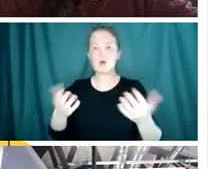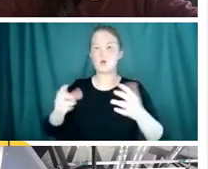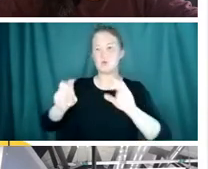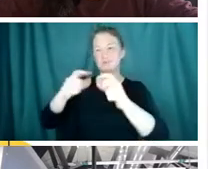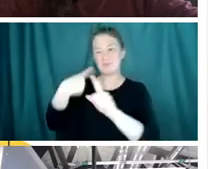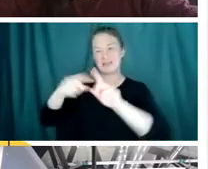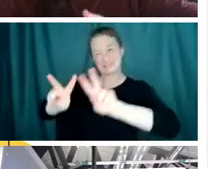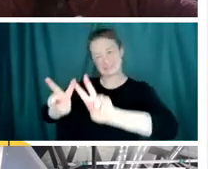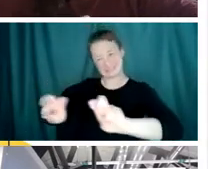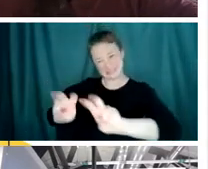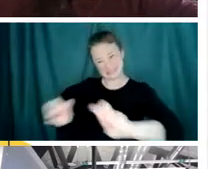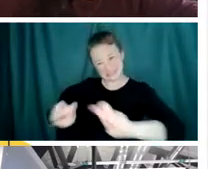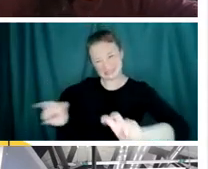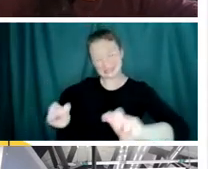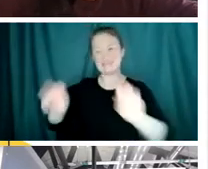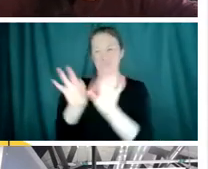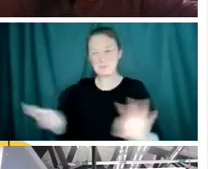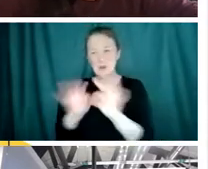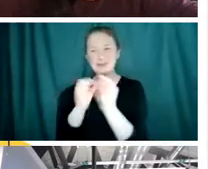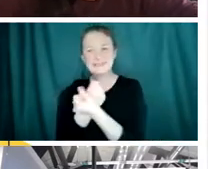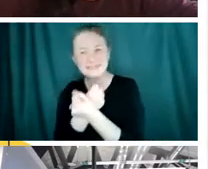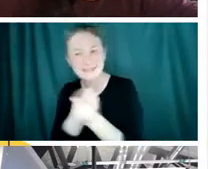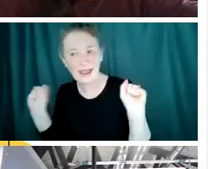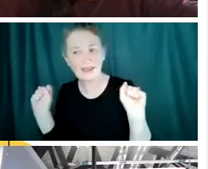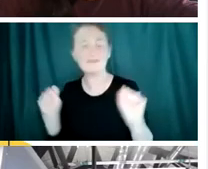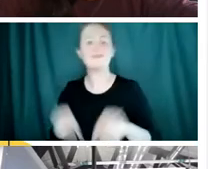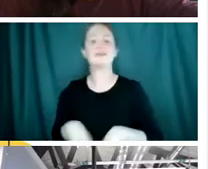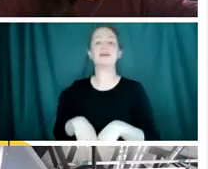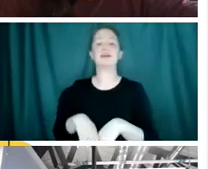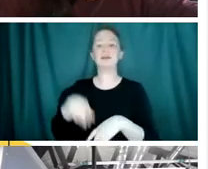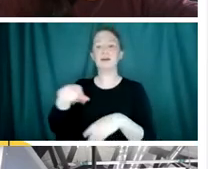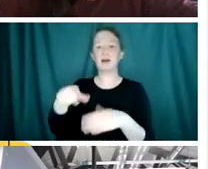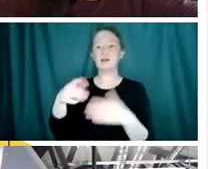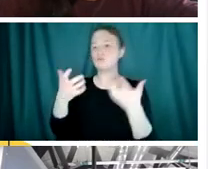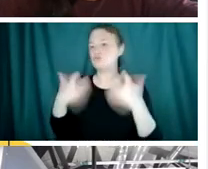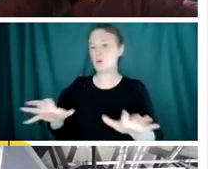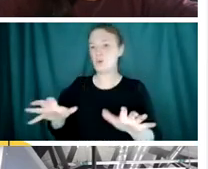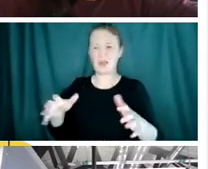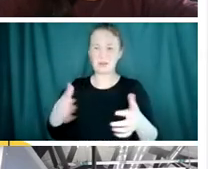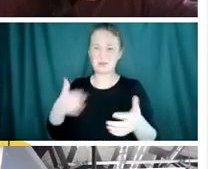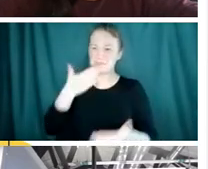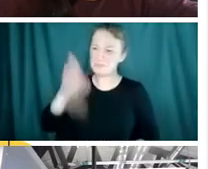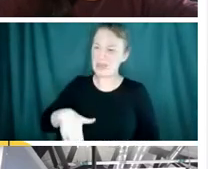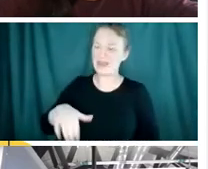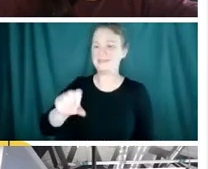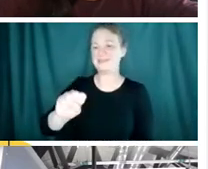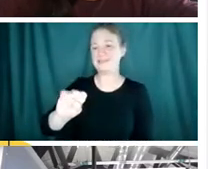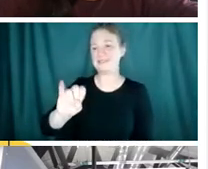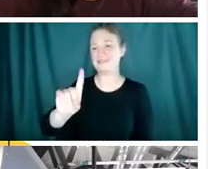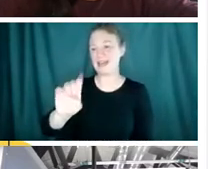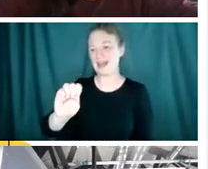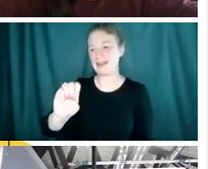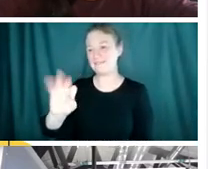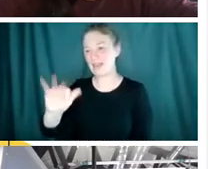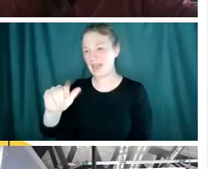the more they look for side effects, the smaller the fraction of side effects that they'll allow. And it just makes everything more complicated, more